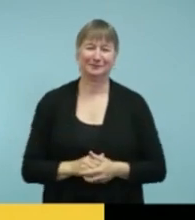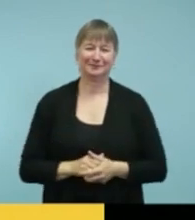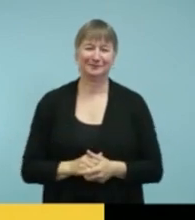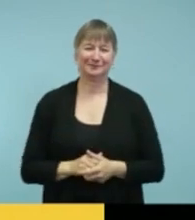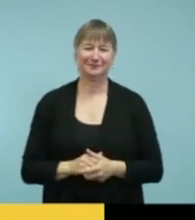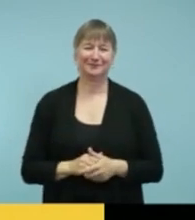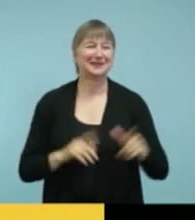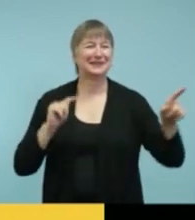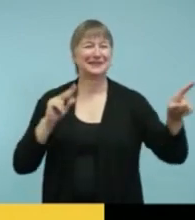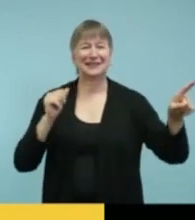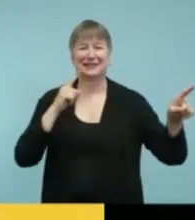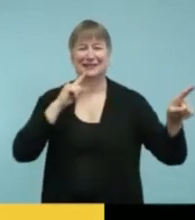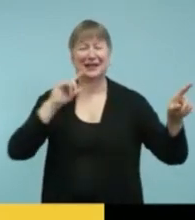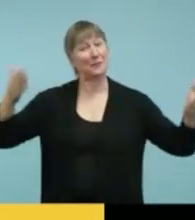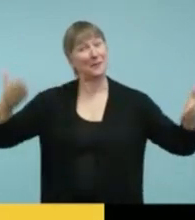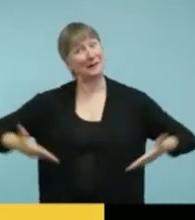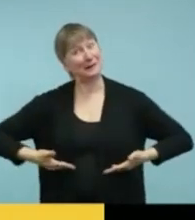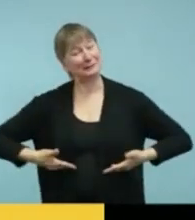welcome.